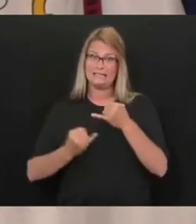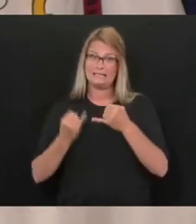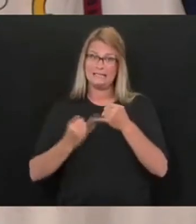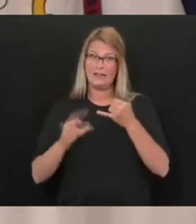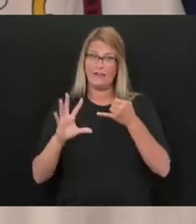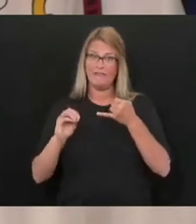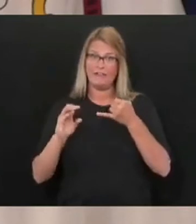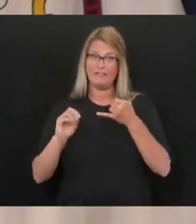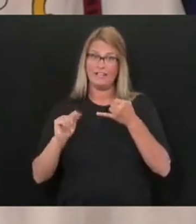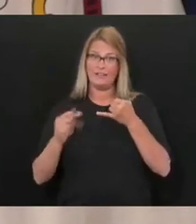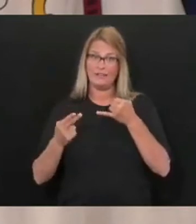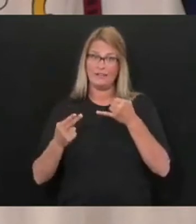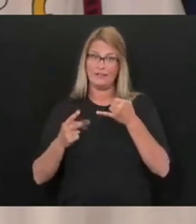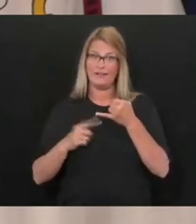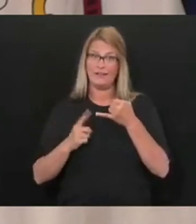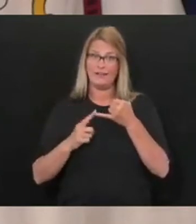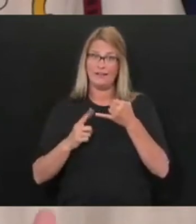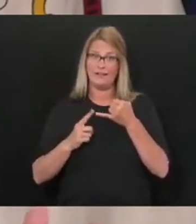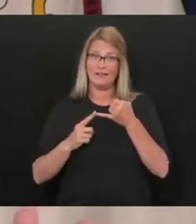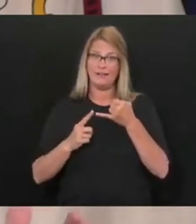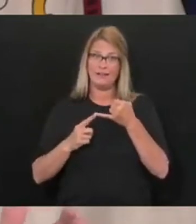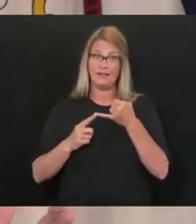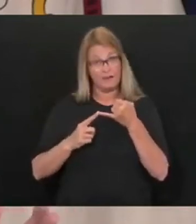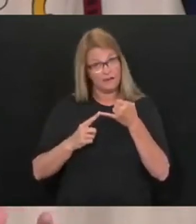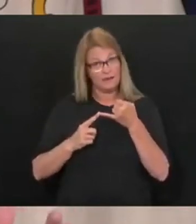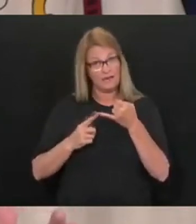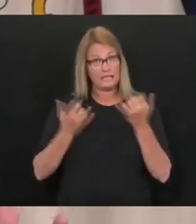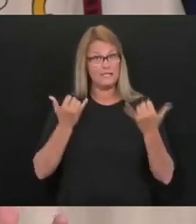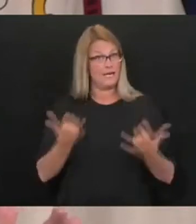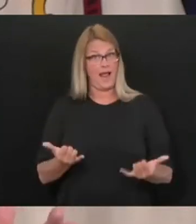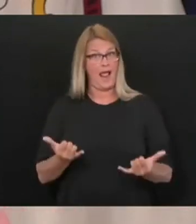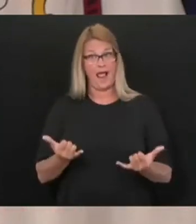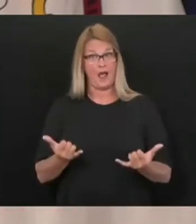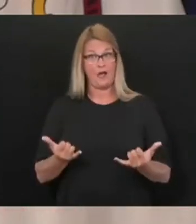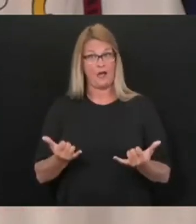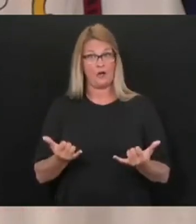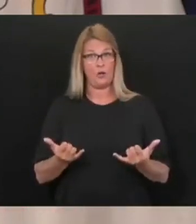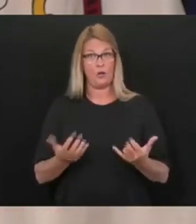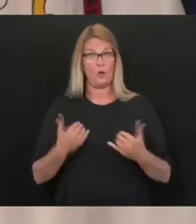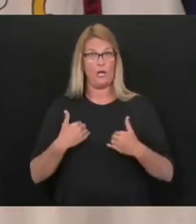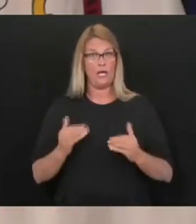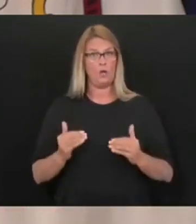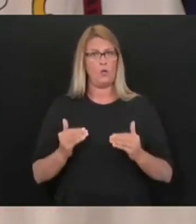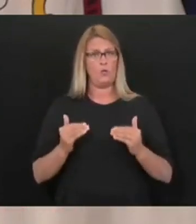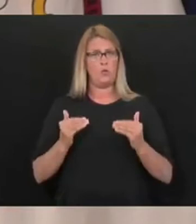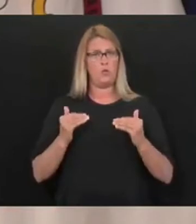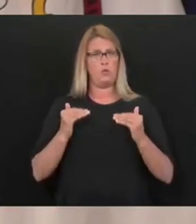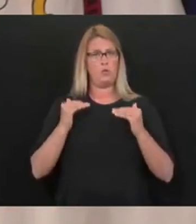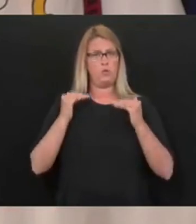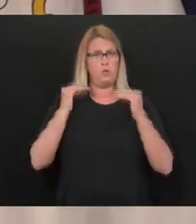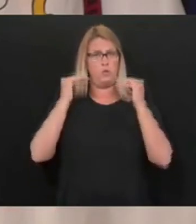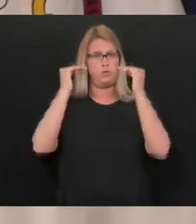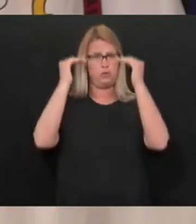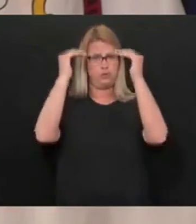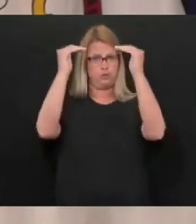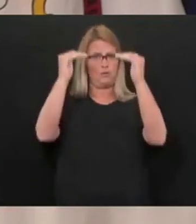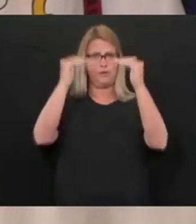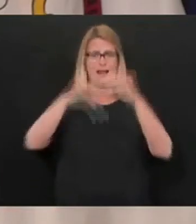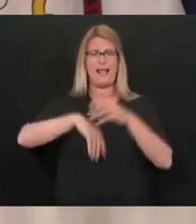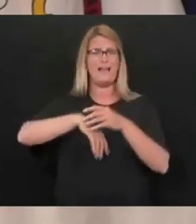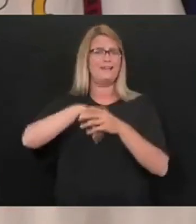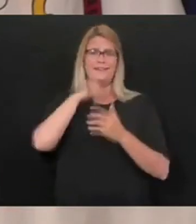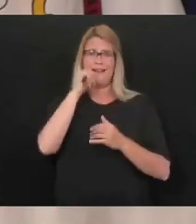over. Now, we have absolutely risen way, way, way, way out of that.